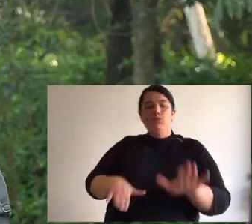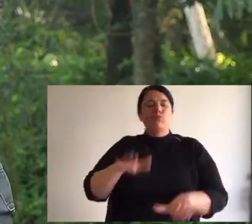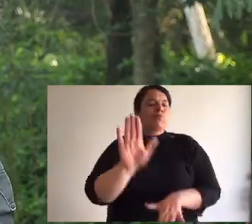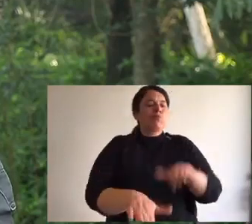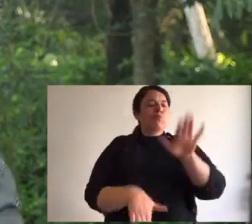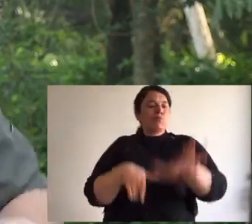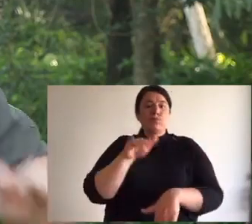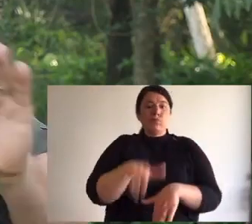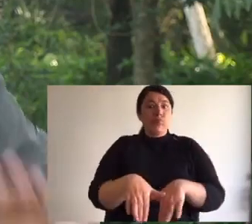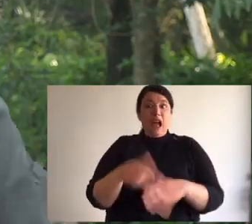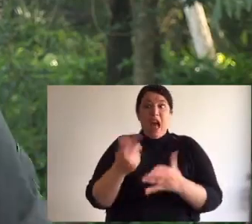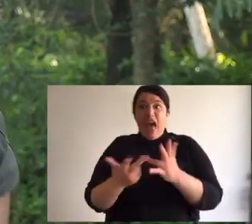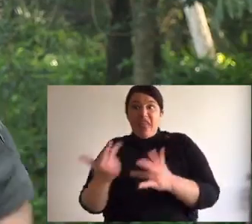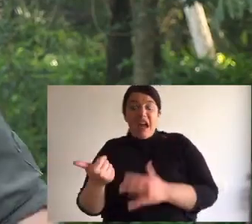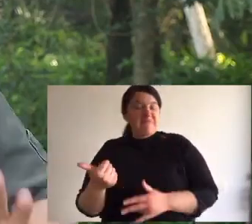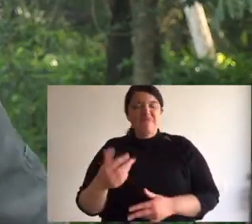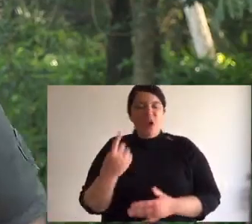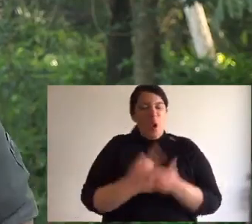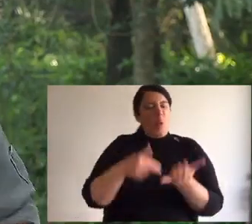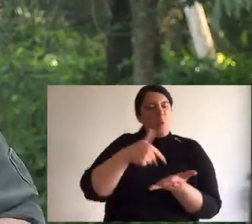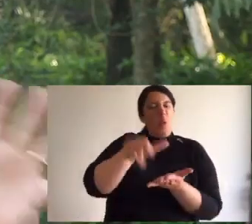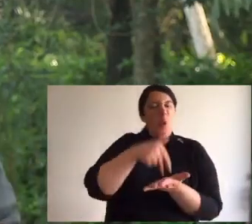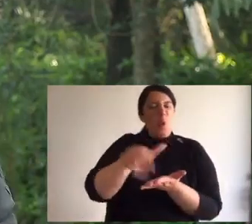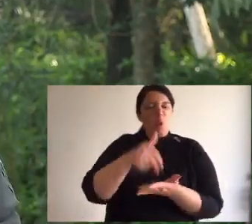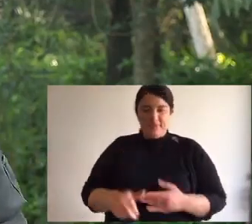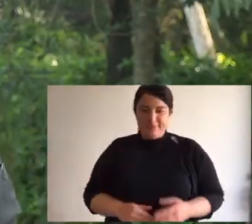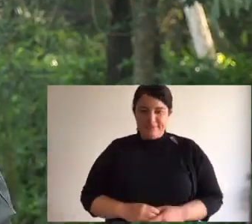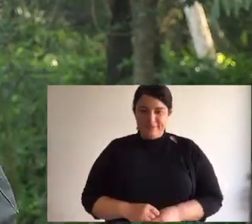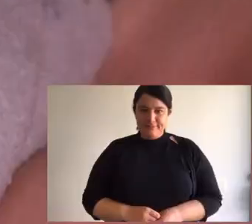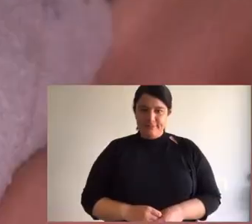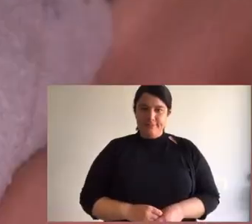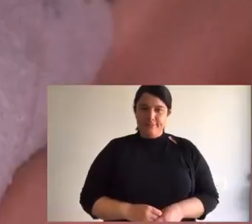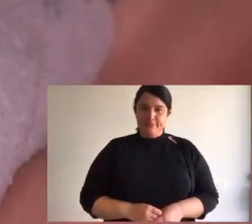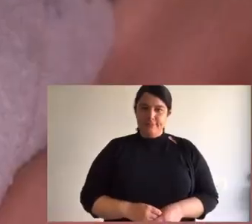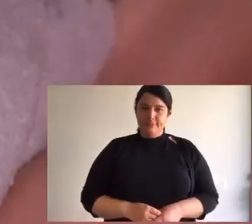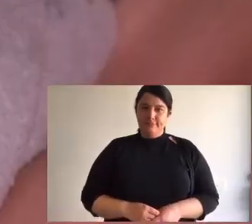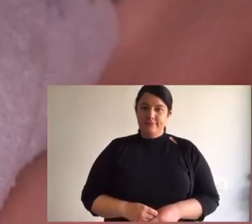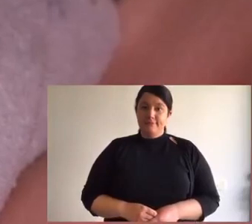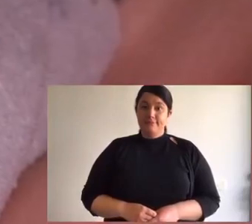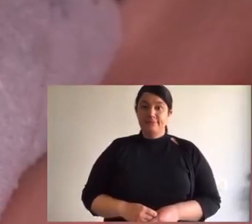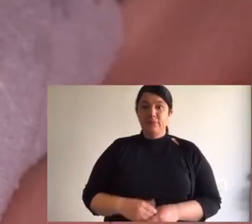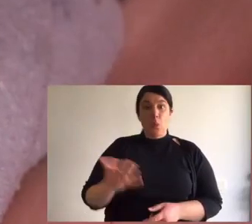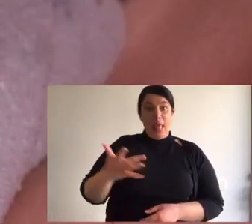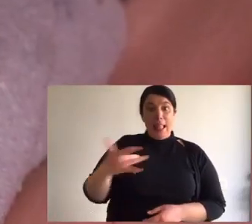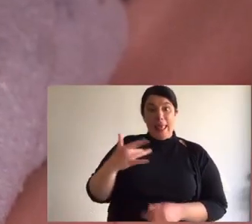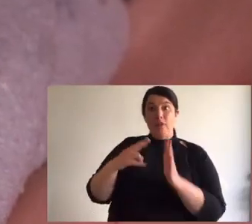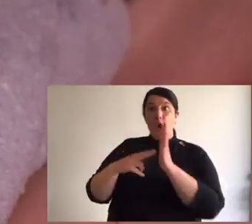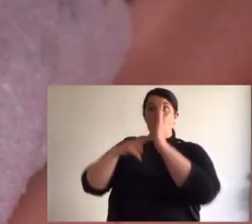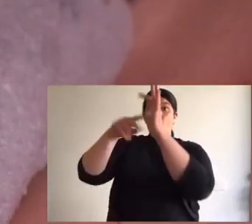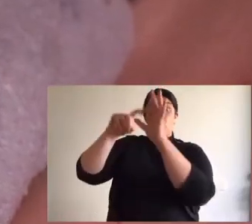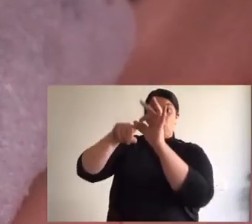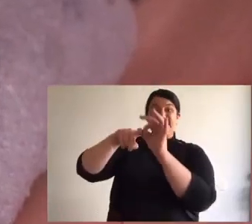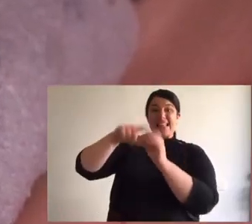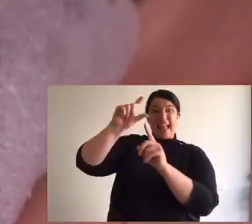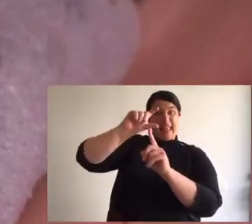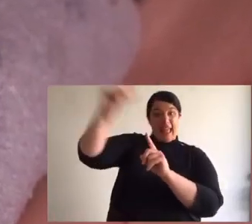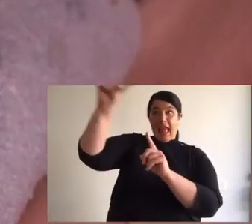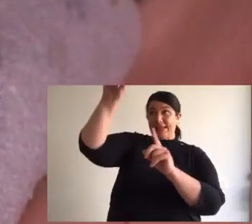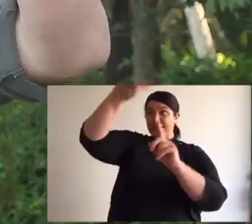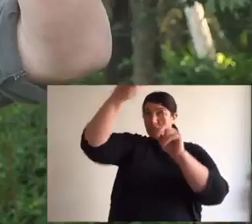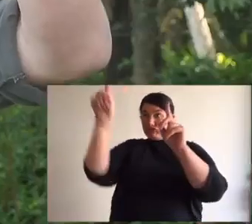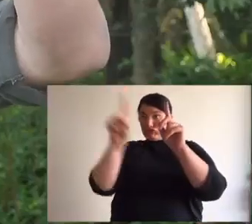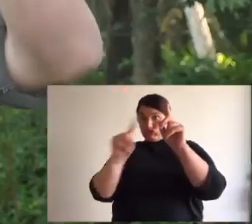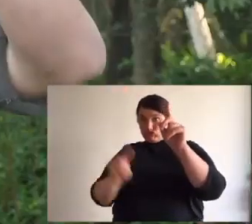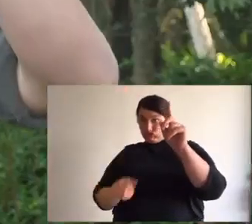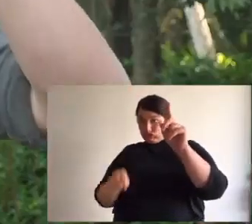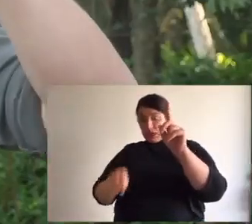They've got their little toes, but they're just used for walking, nothing else. A spotted tail quolls range from North Queensland, up